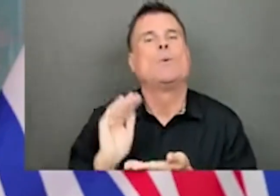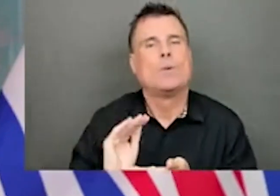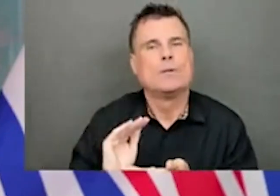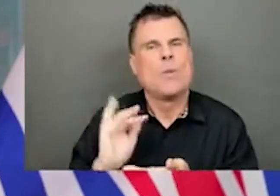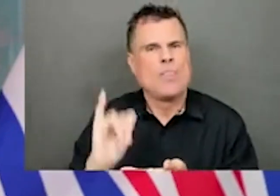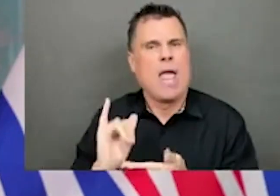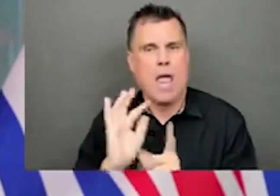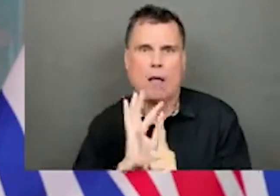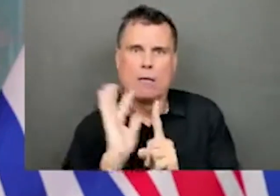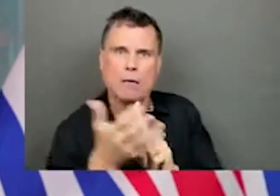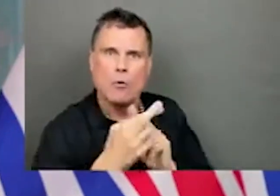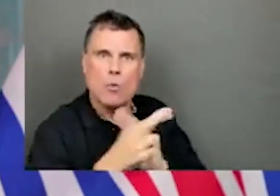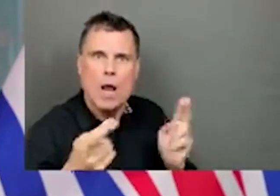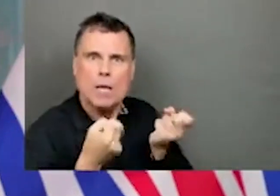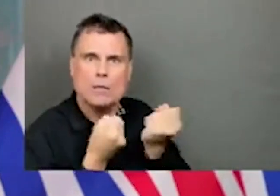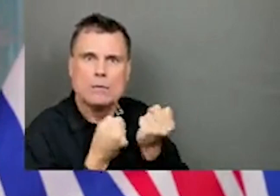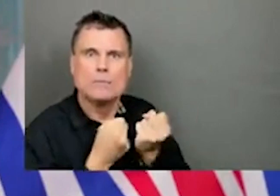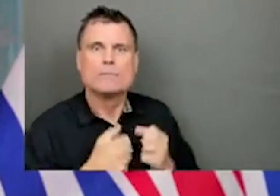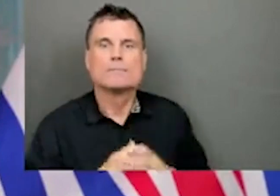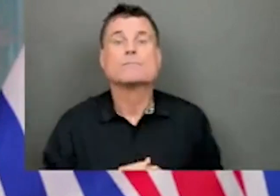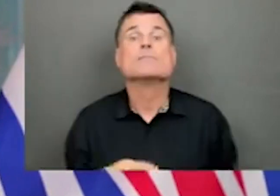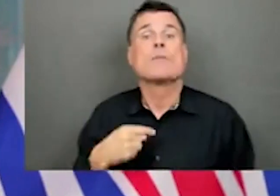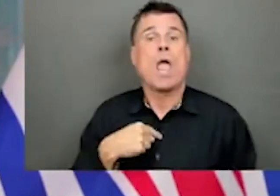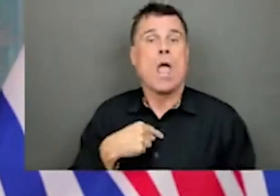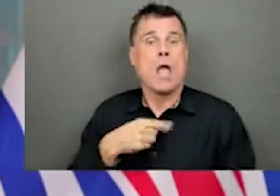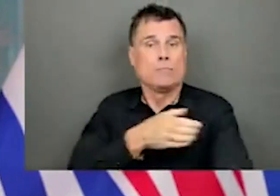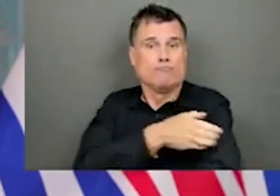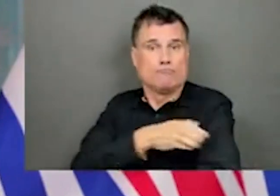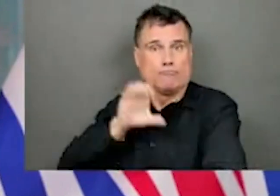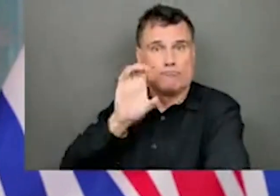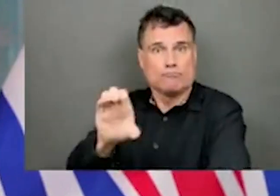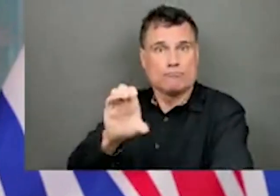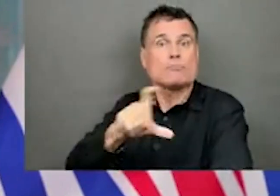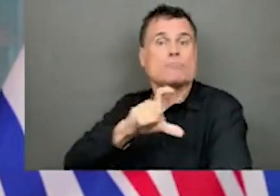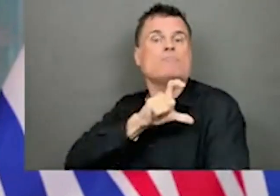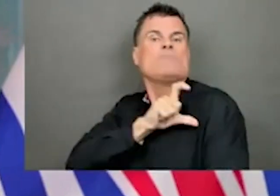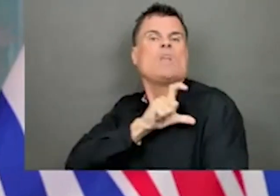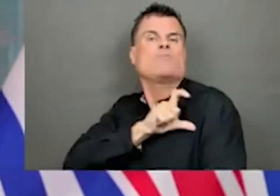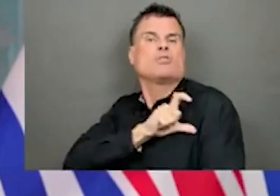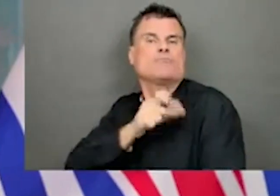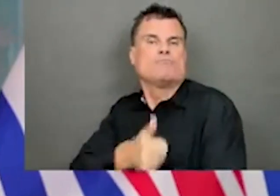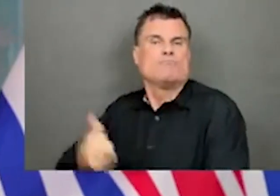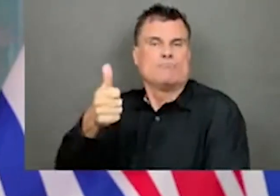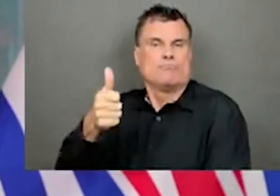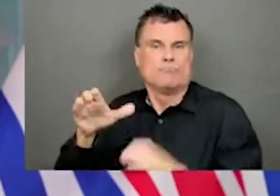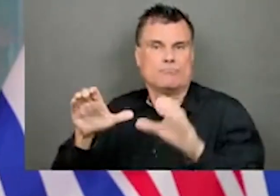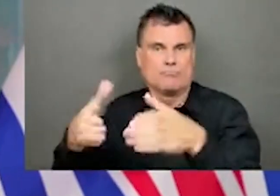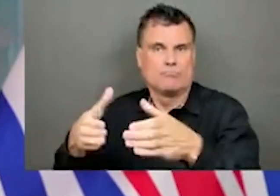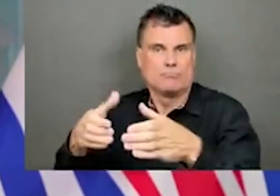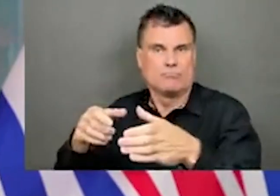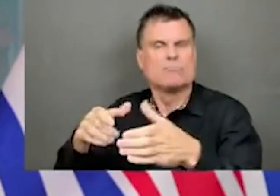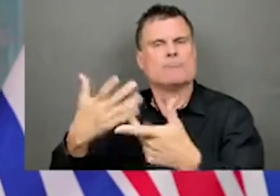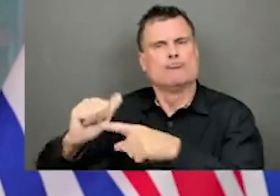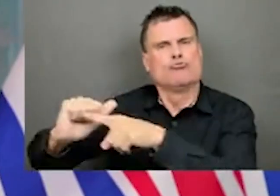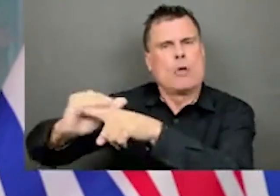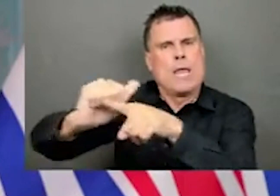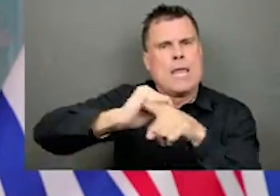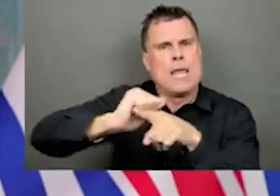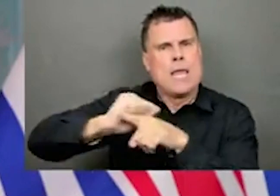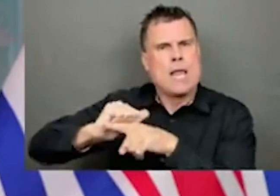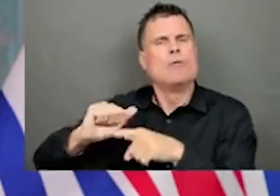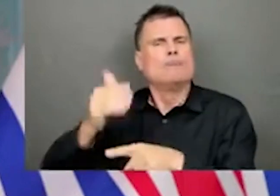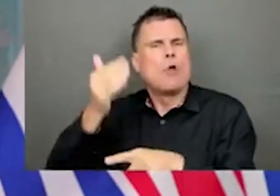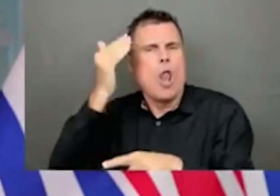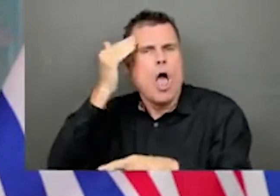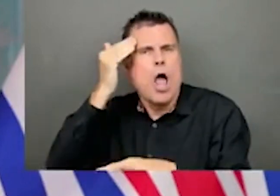safe. By empowering protection service workers with the right training and knowledge, we're preparing them to respond to the most challenging situations